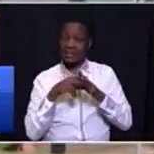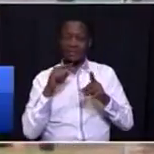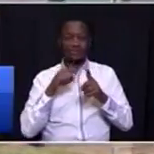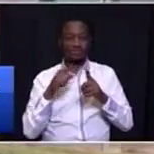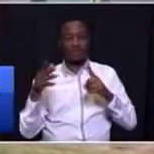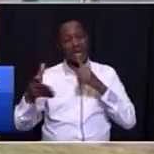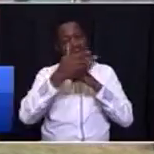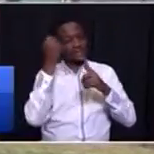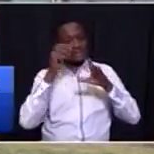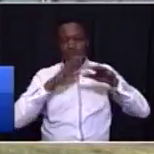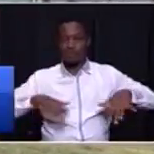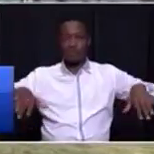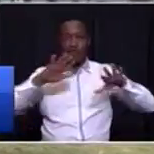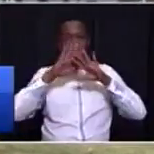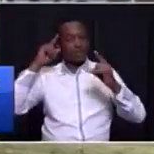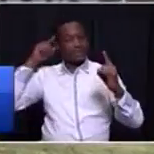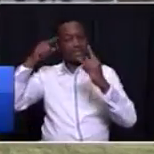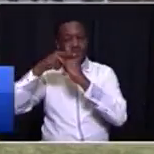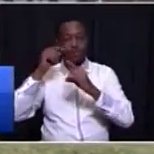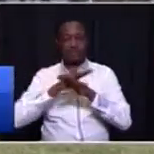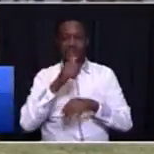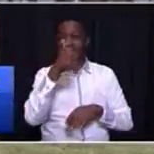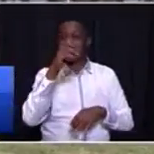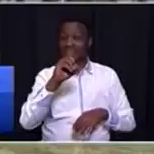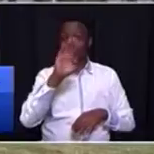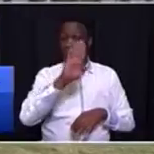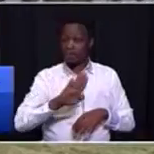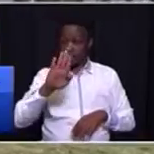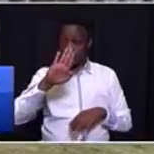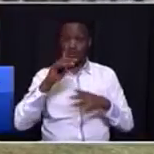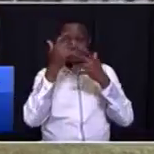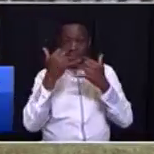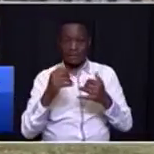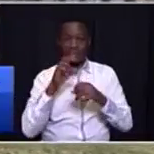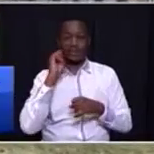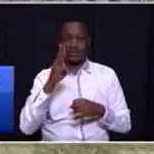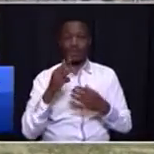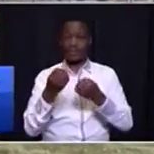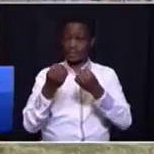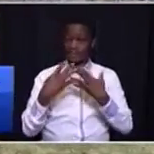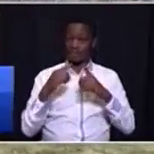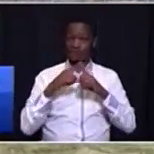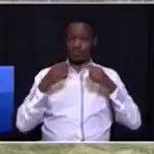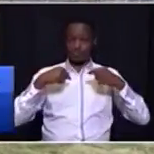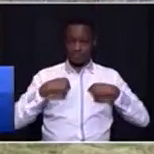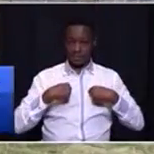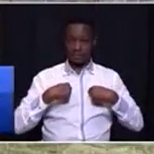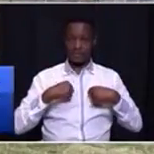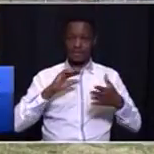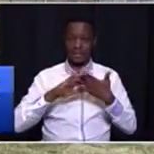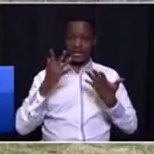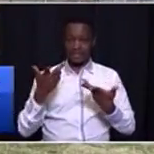these goals with the 60 billion budget will be presented to me and the